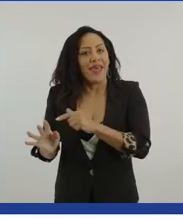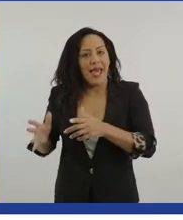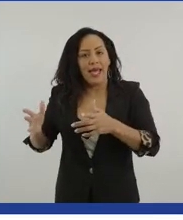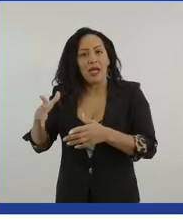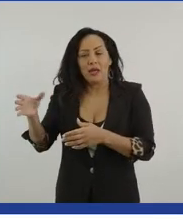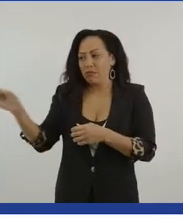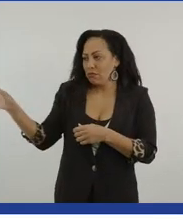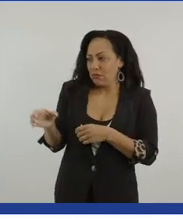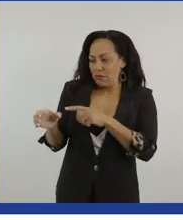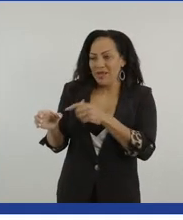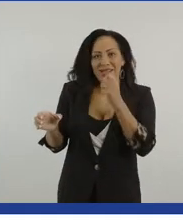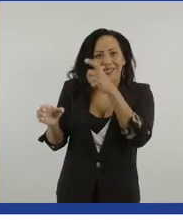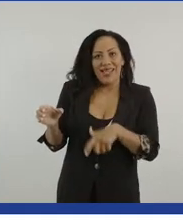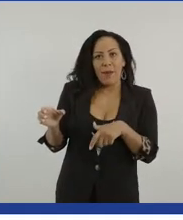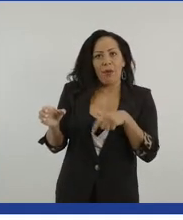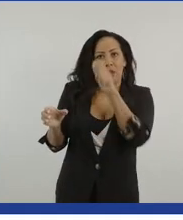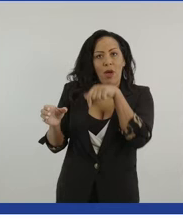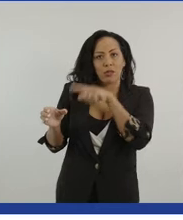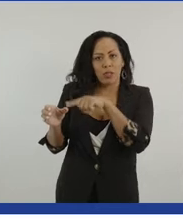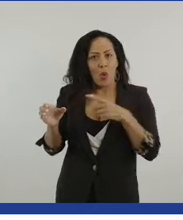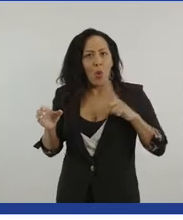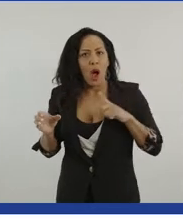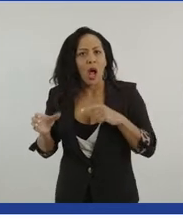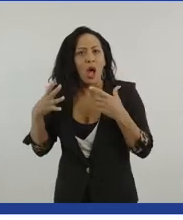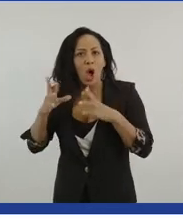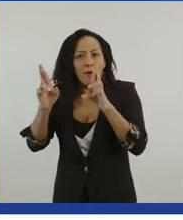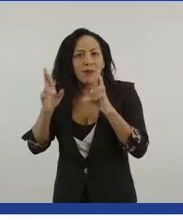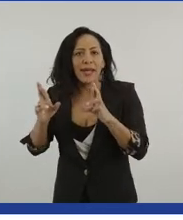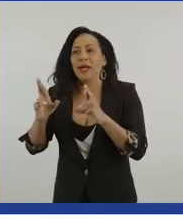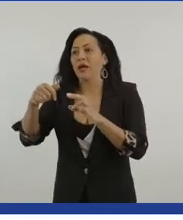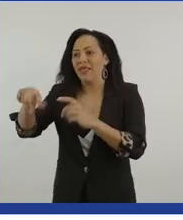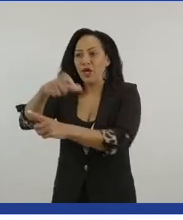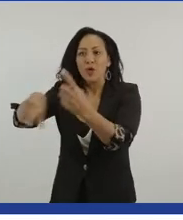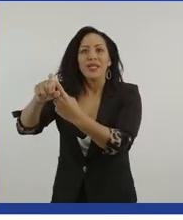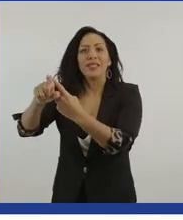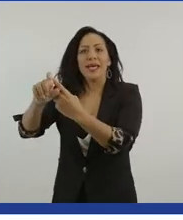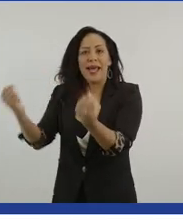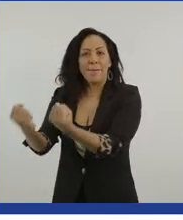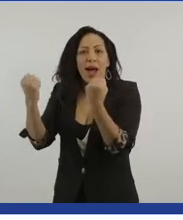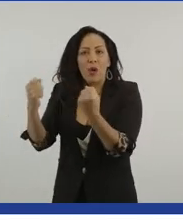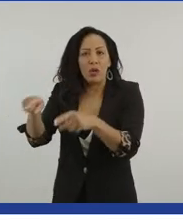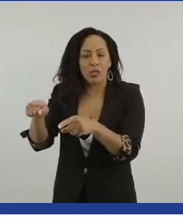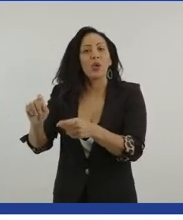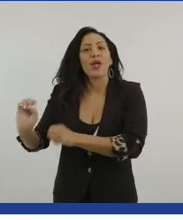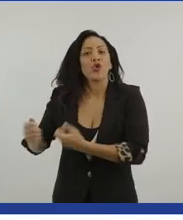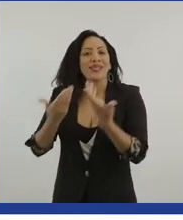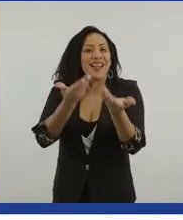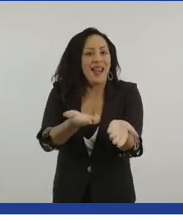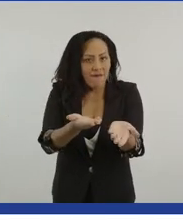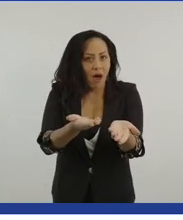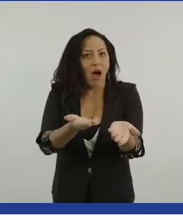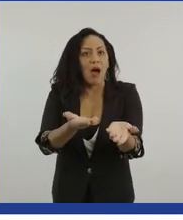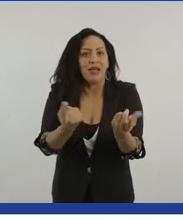And that's really important that when you're, when you're delivering a resource to your community, you're wanting to have lived